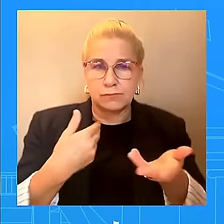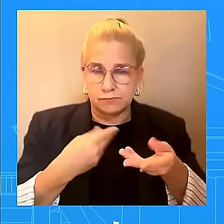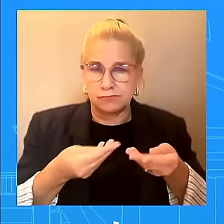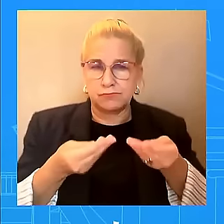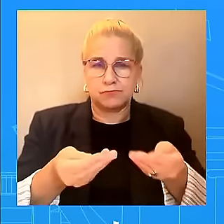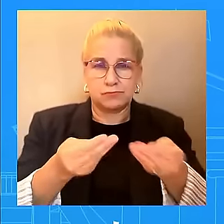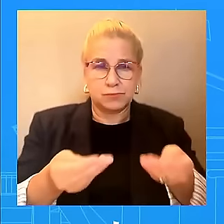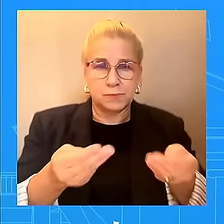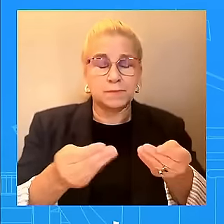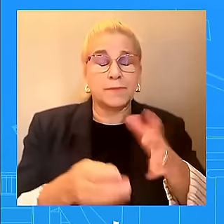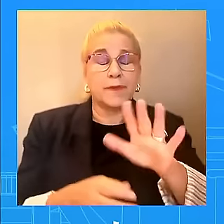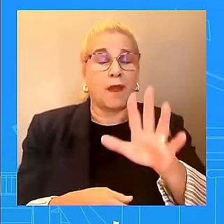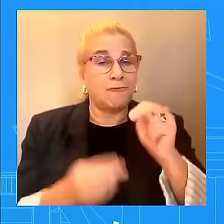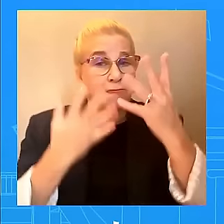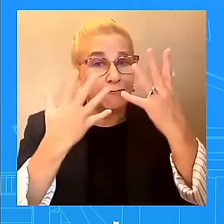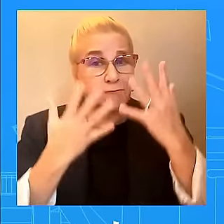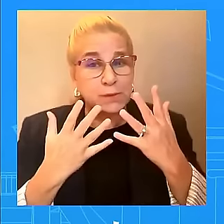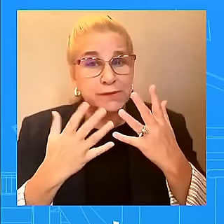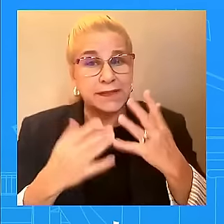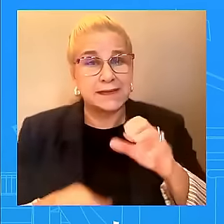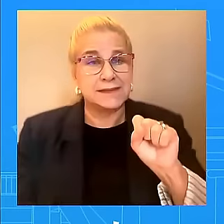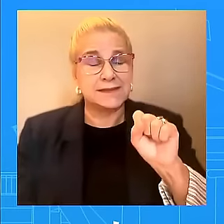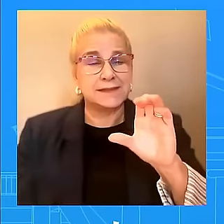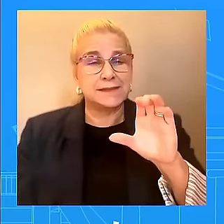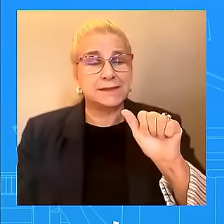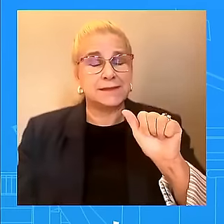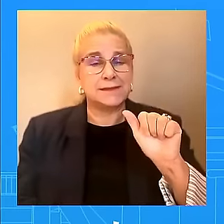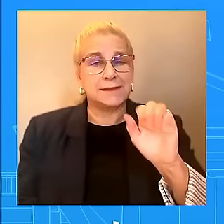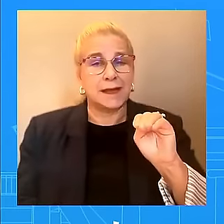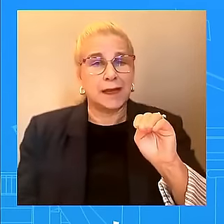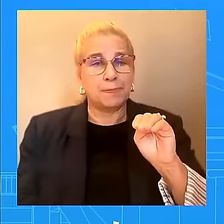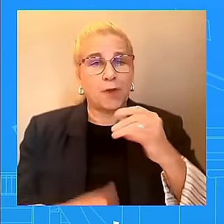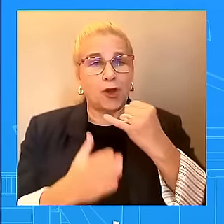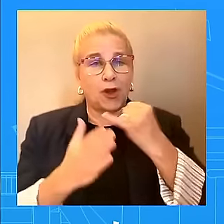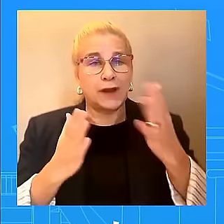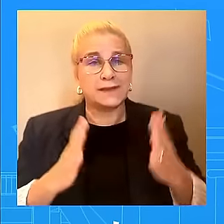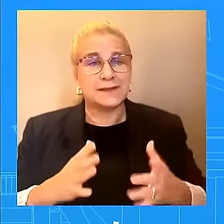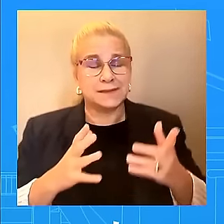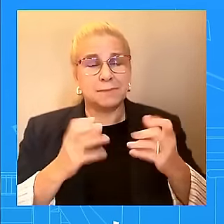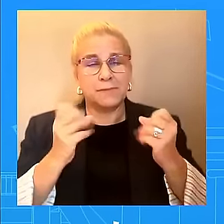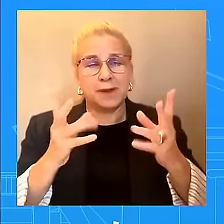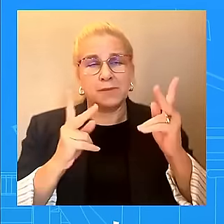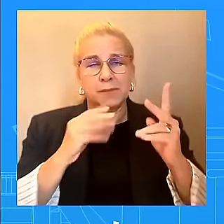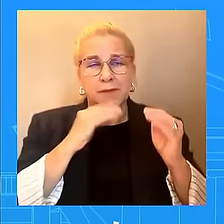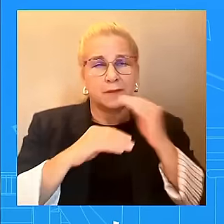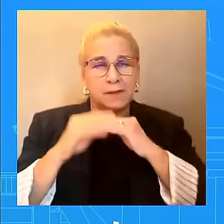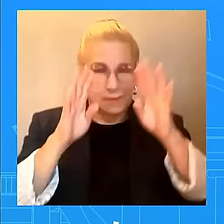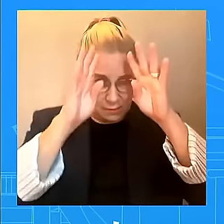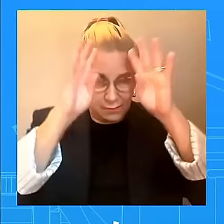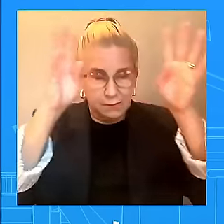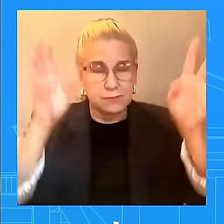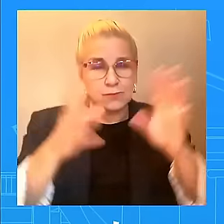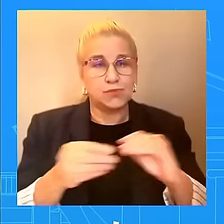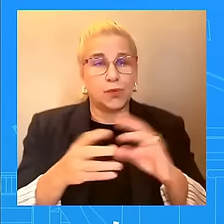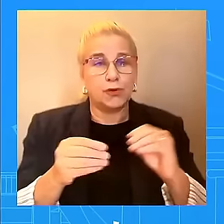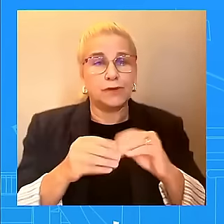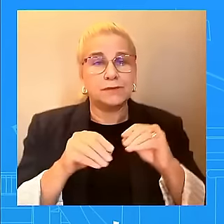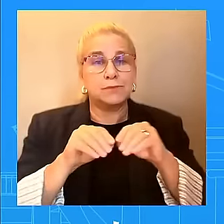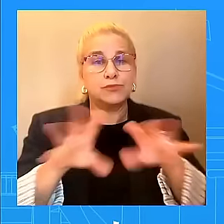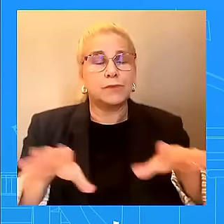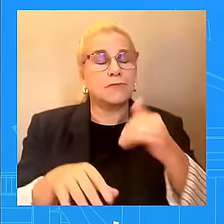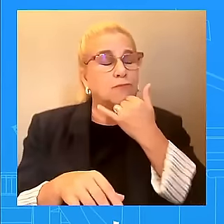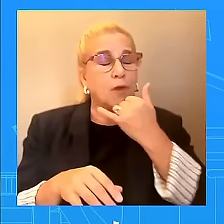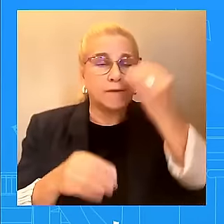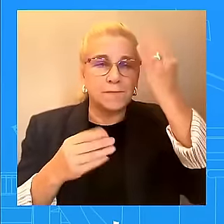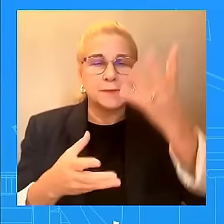others who are putting politics over people are promoting misinformation about our efforts, including falsehoods about federal